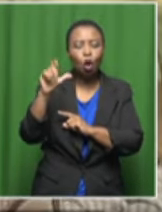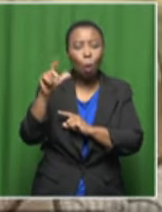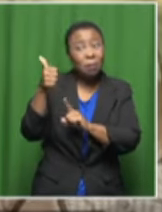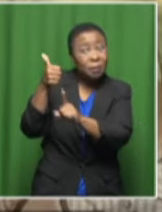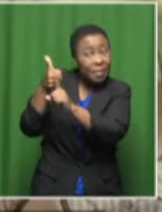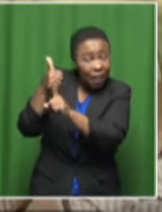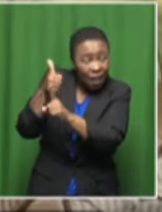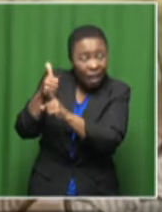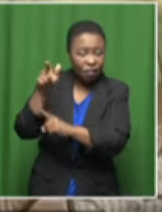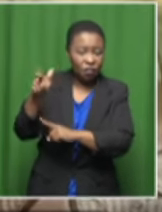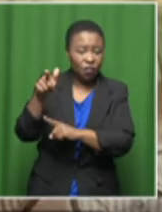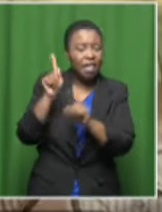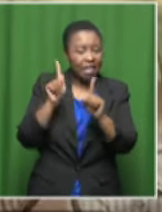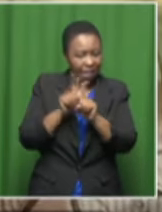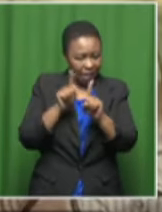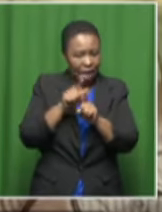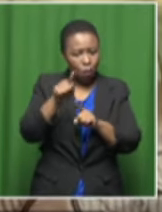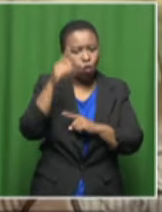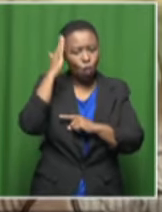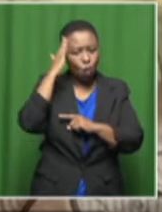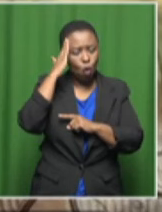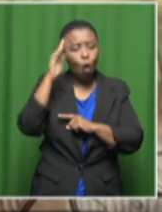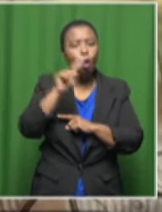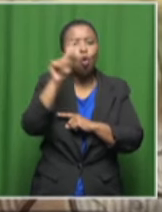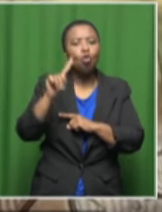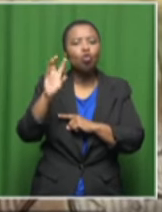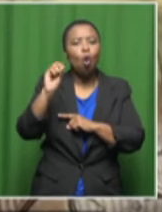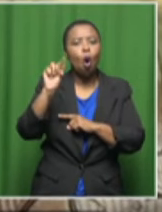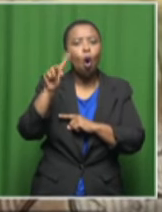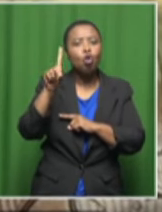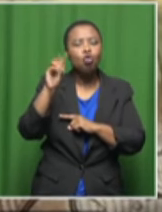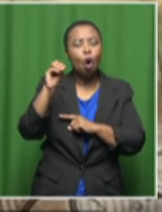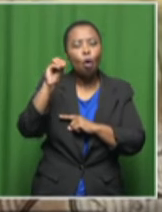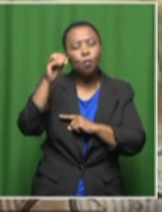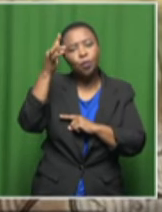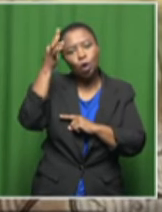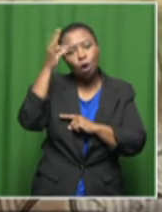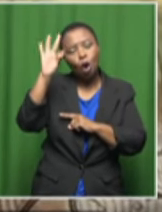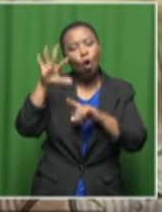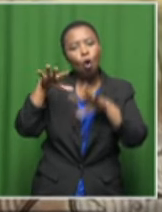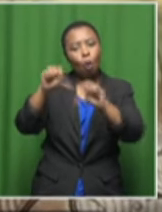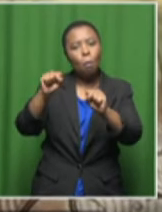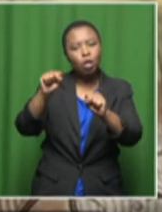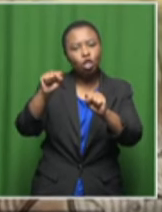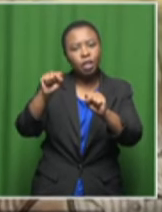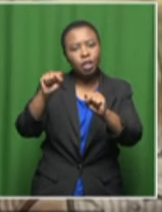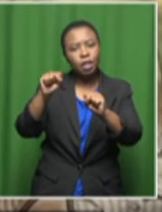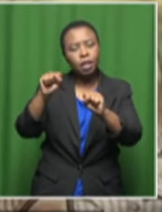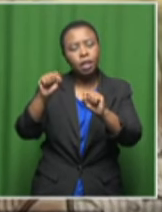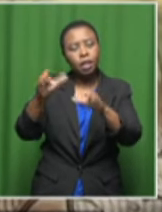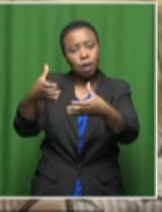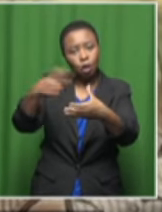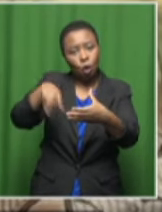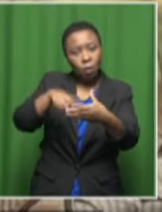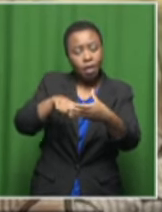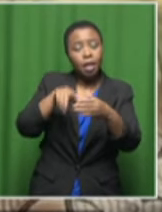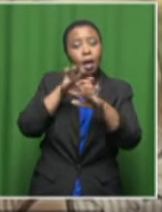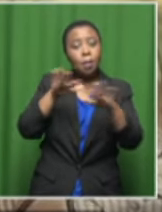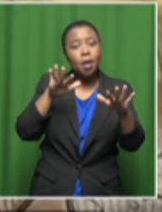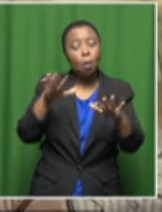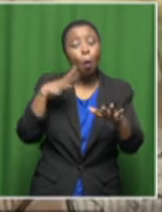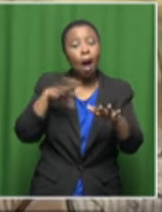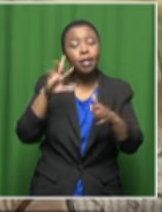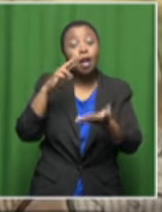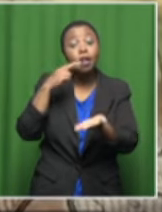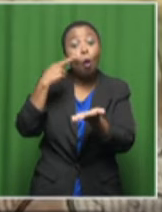and you will know that even in the Zondo Commission, when Atokit Piccoli had an opportunity to make presentations